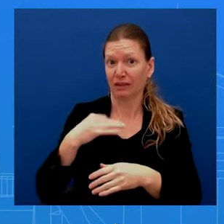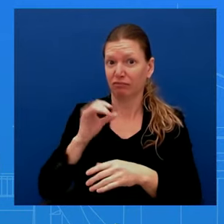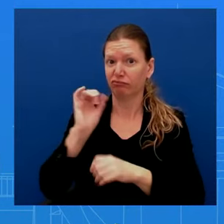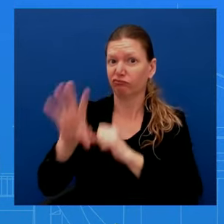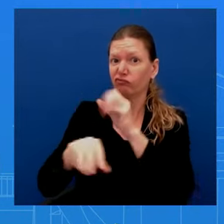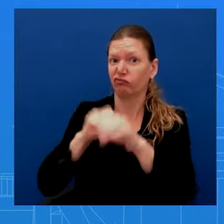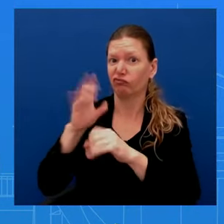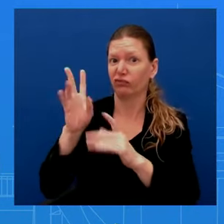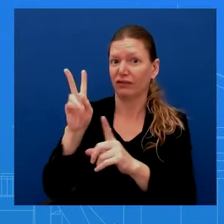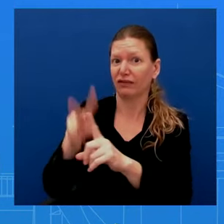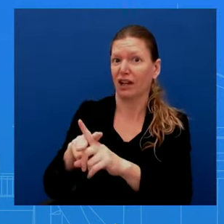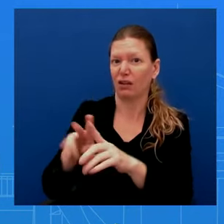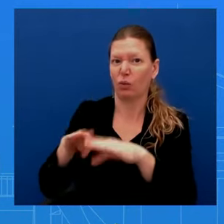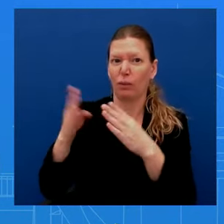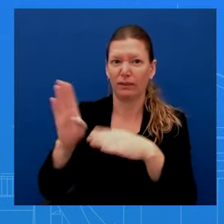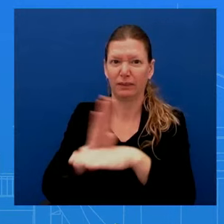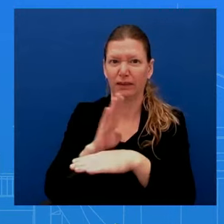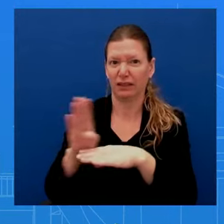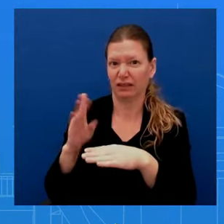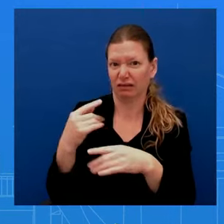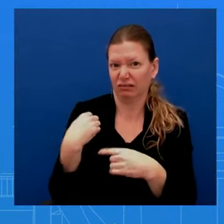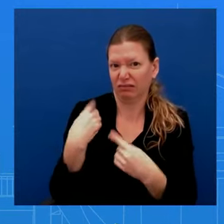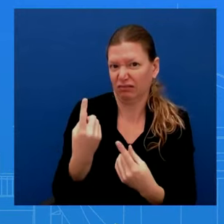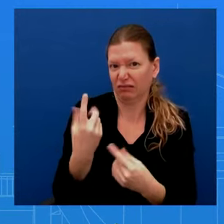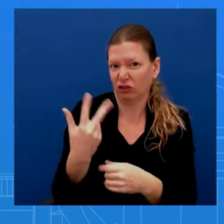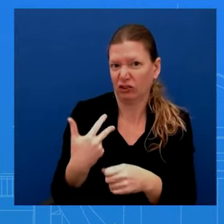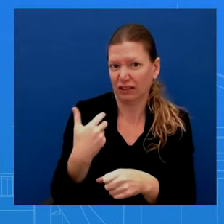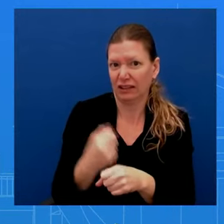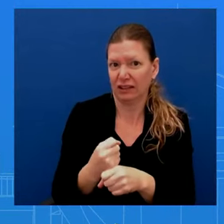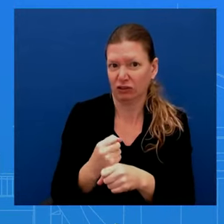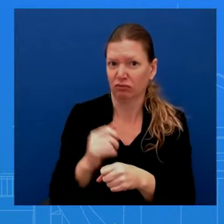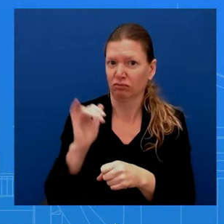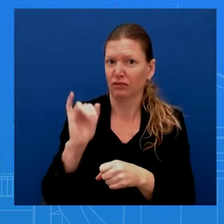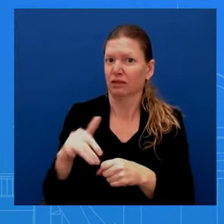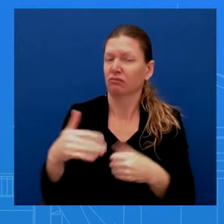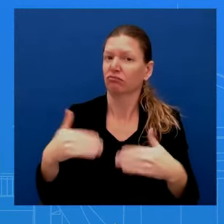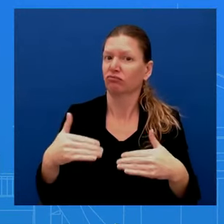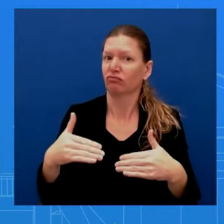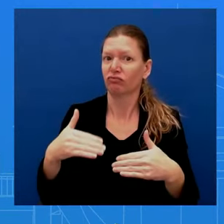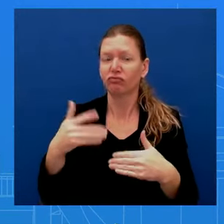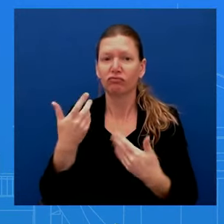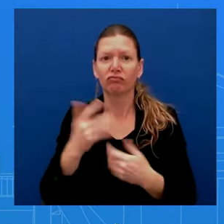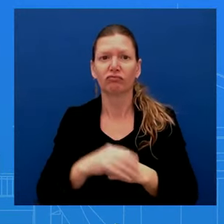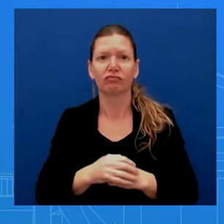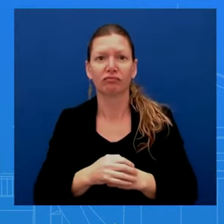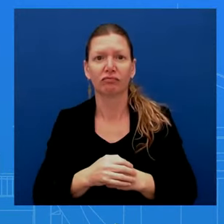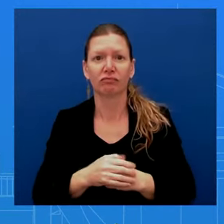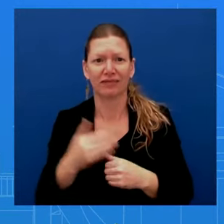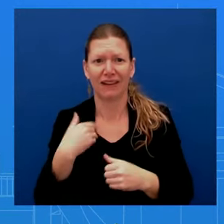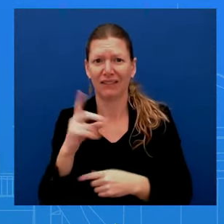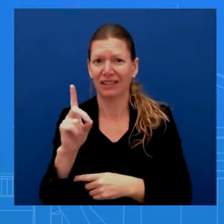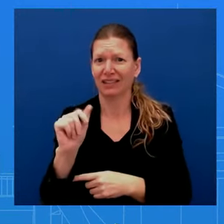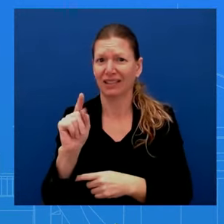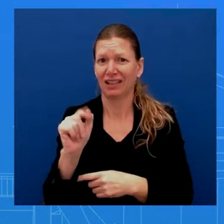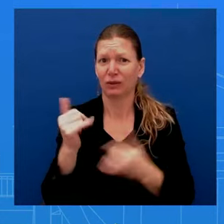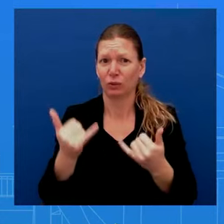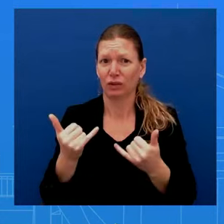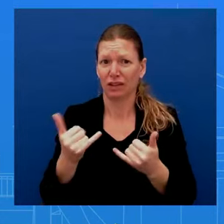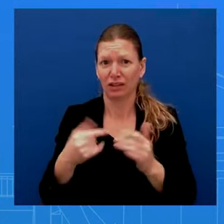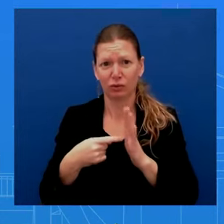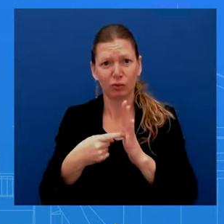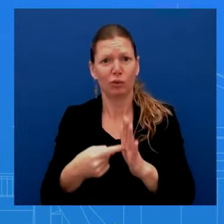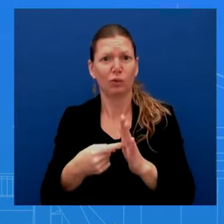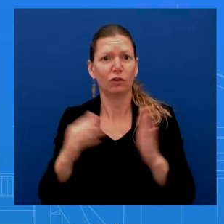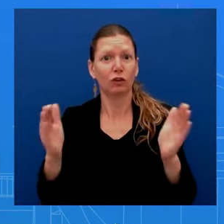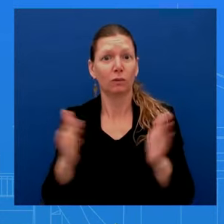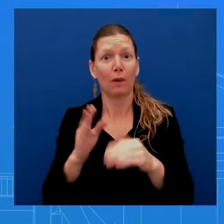shows that we really are seeing a small business boom across America. Earlier today, the data showed that 16